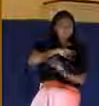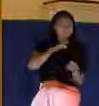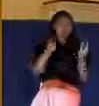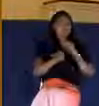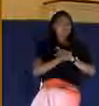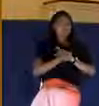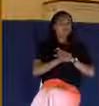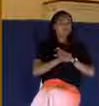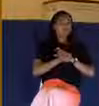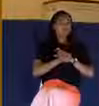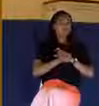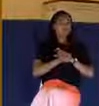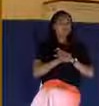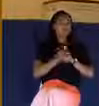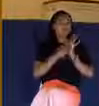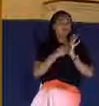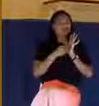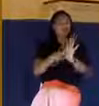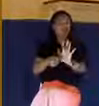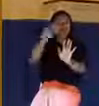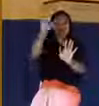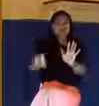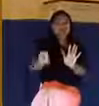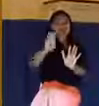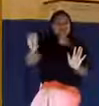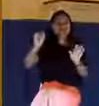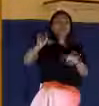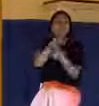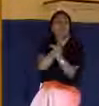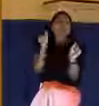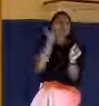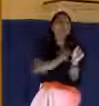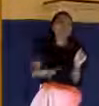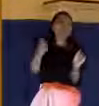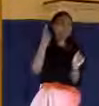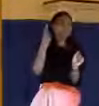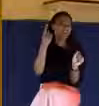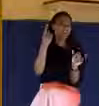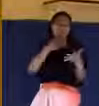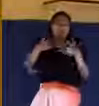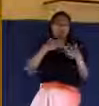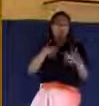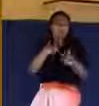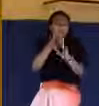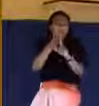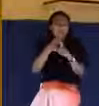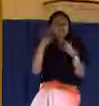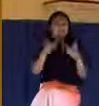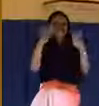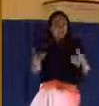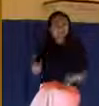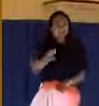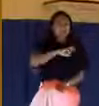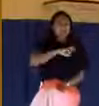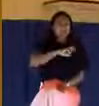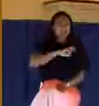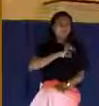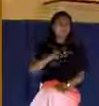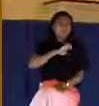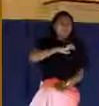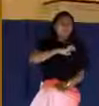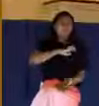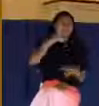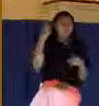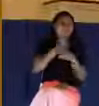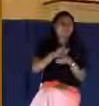This goes to show that the cross can save even the most hardened sinner. The most hardened person can